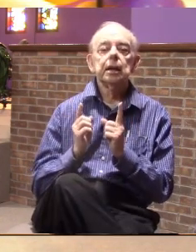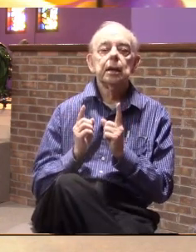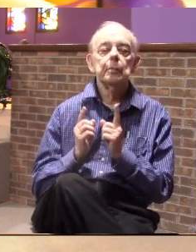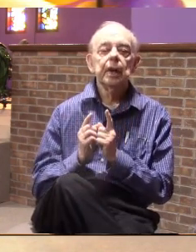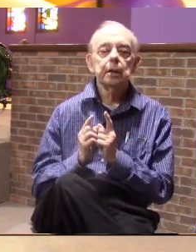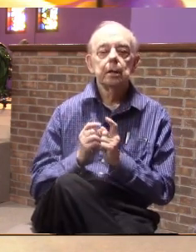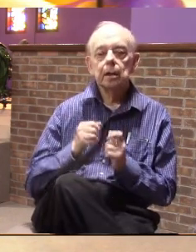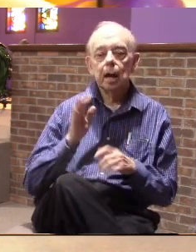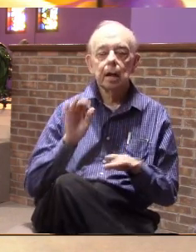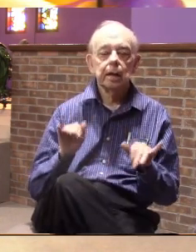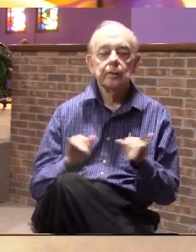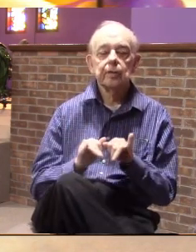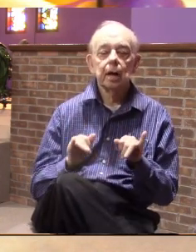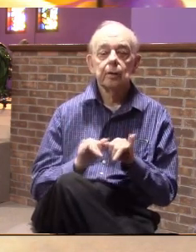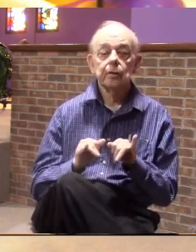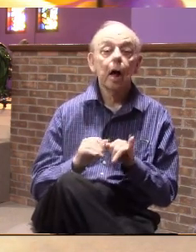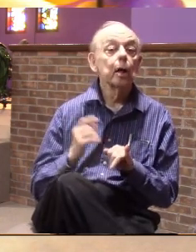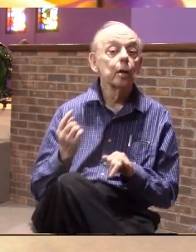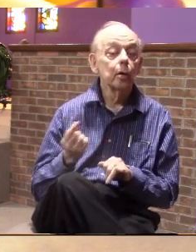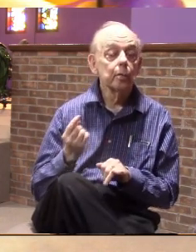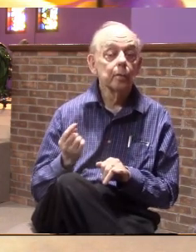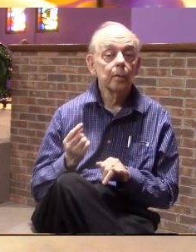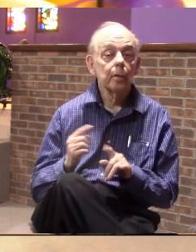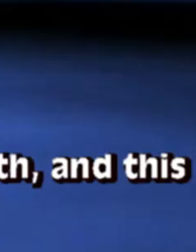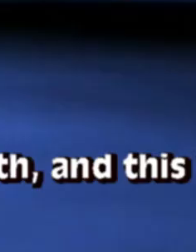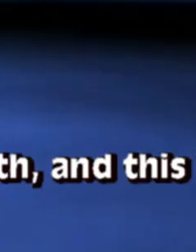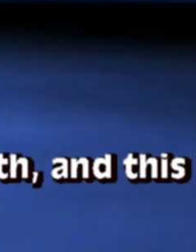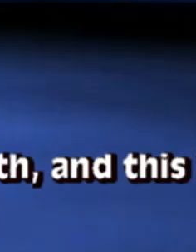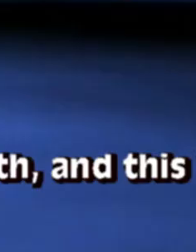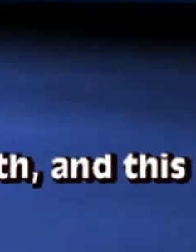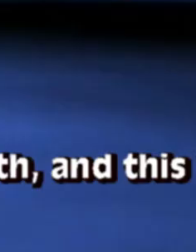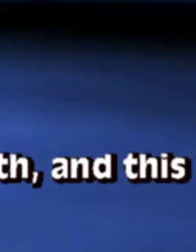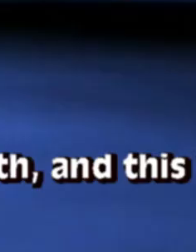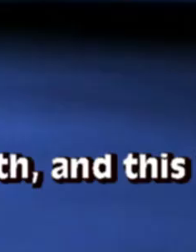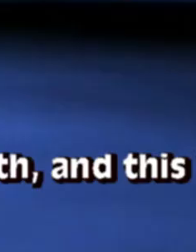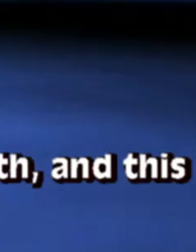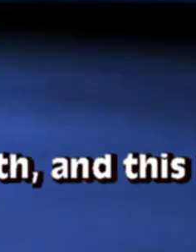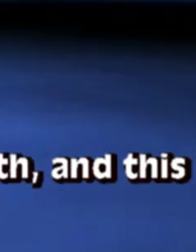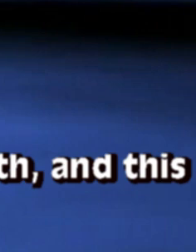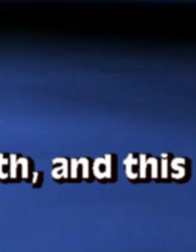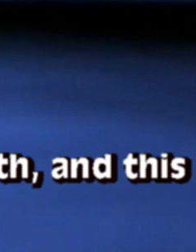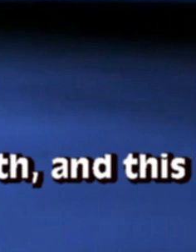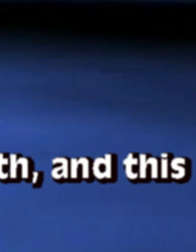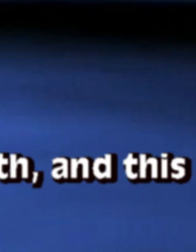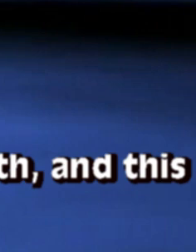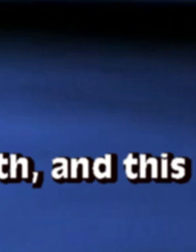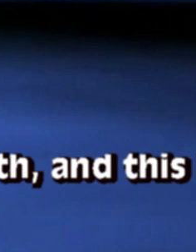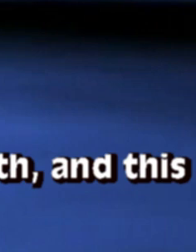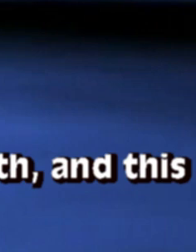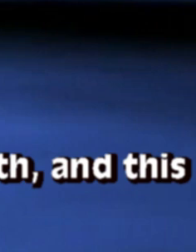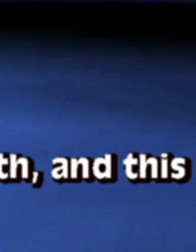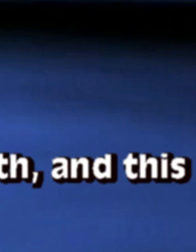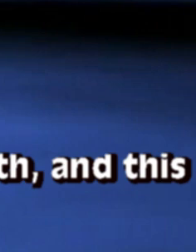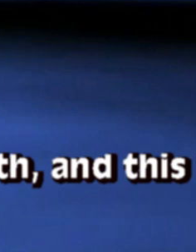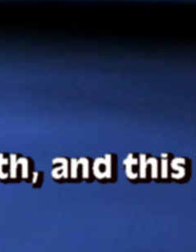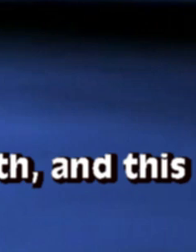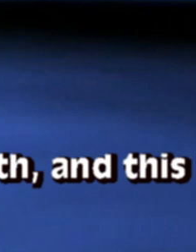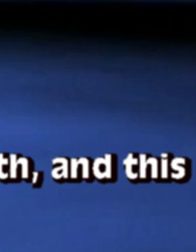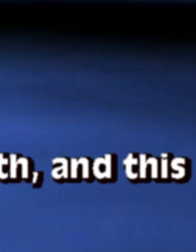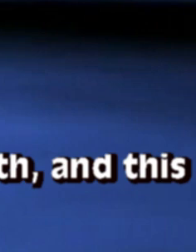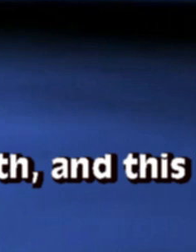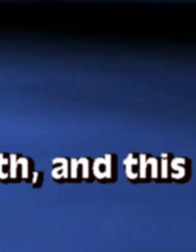on our own but through Christ we can in Ephesians chapter 2